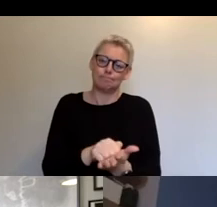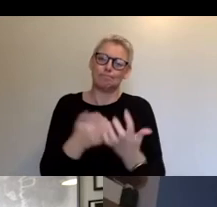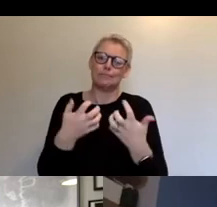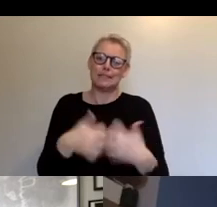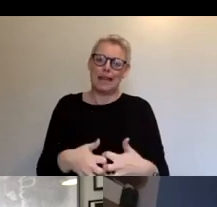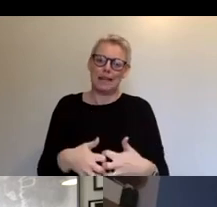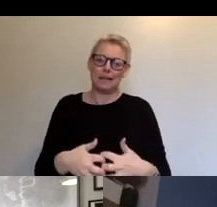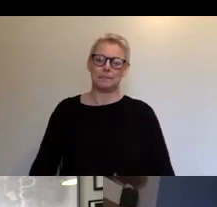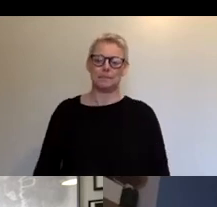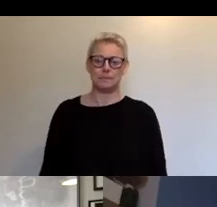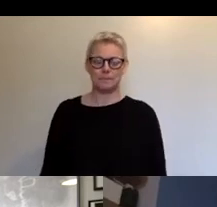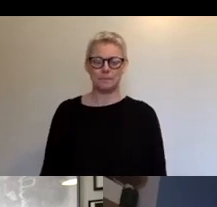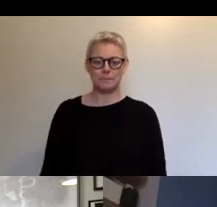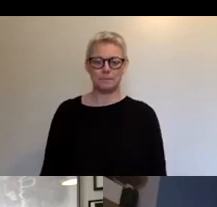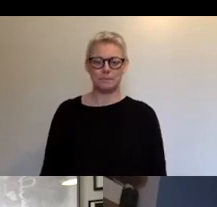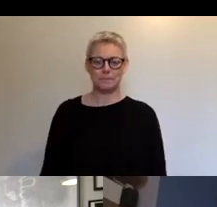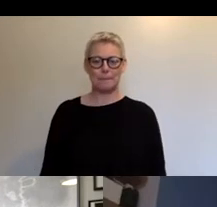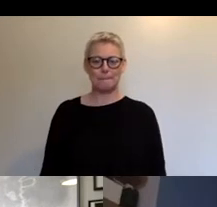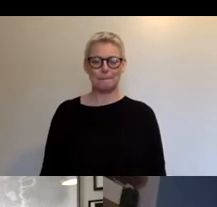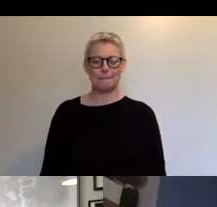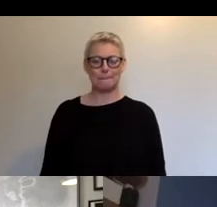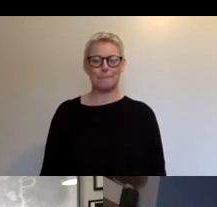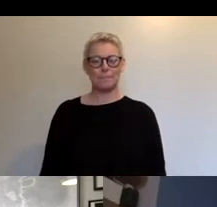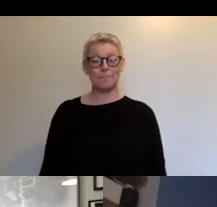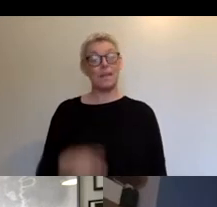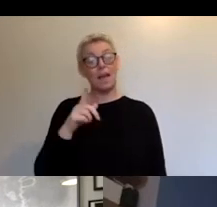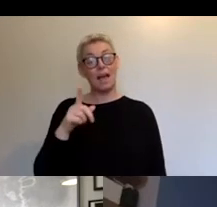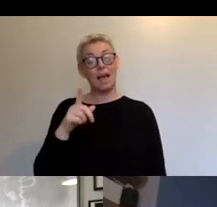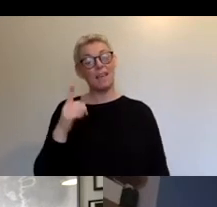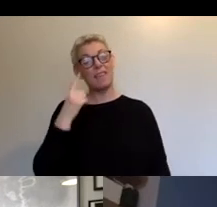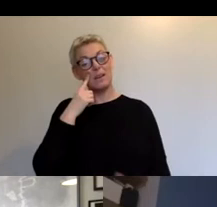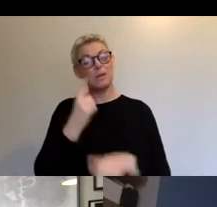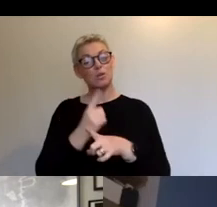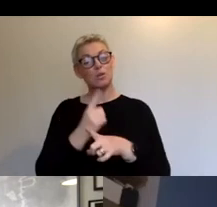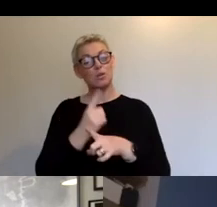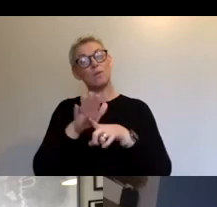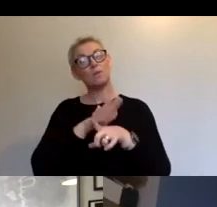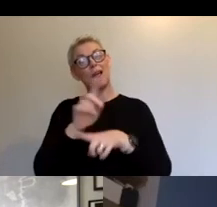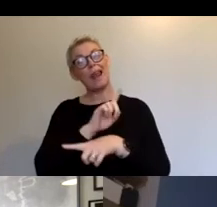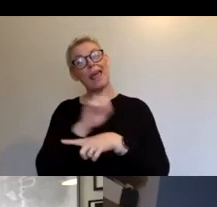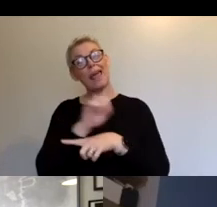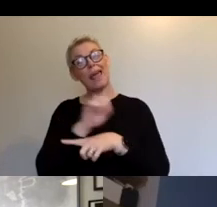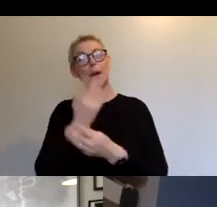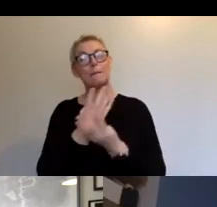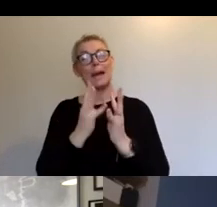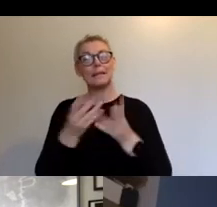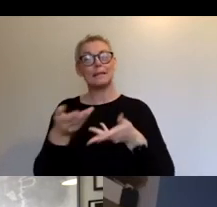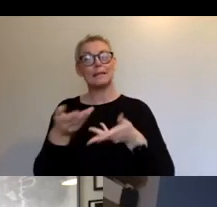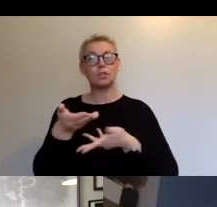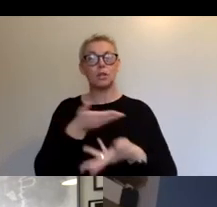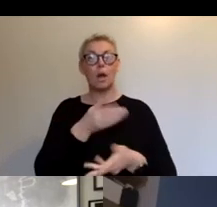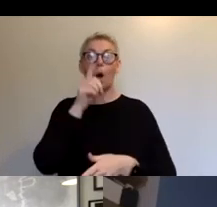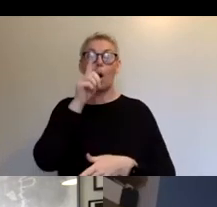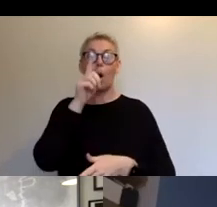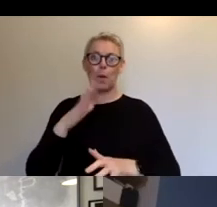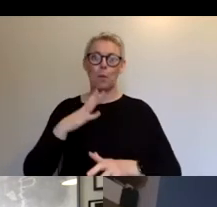I'm going to talk about some of the future stuff in the in the panel discussion. Oh, I'm going to also introduce you